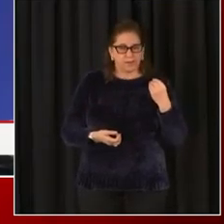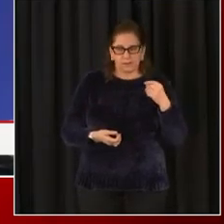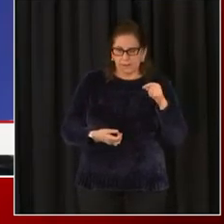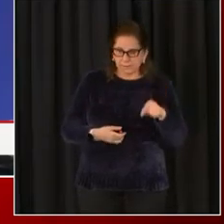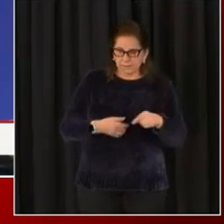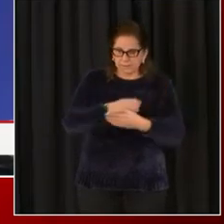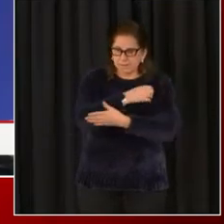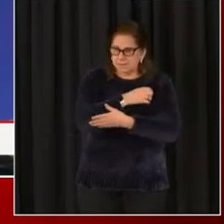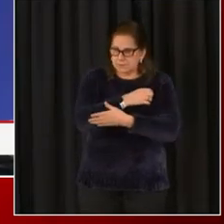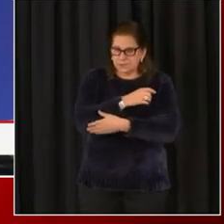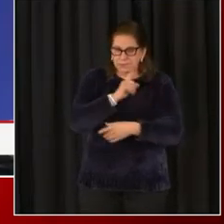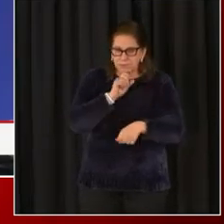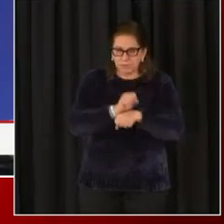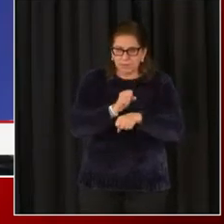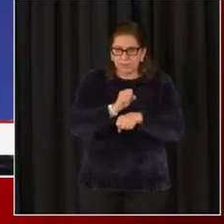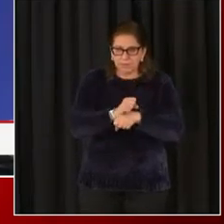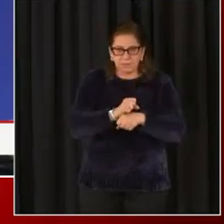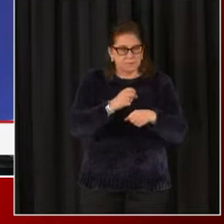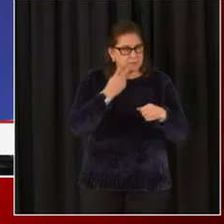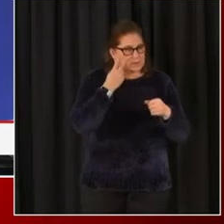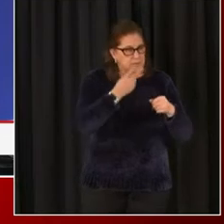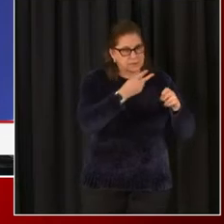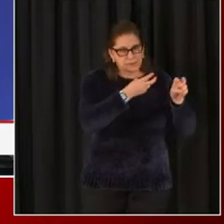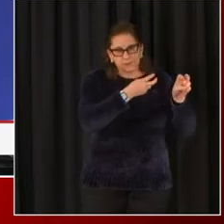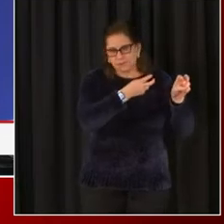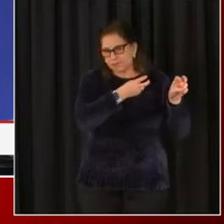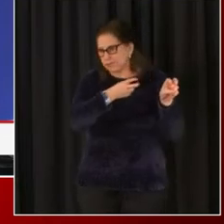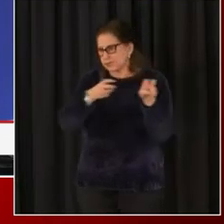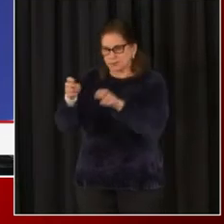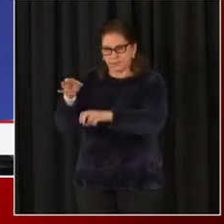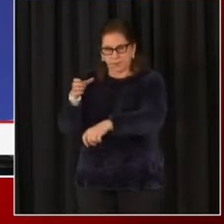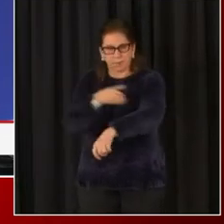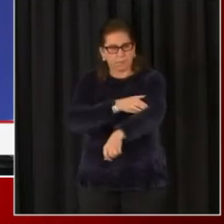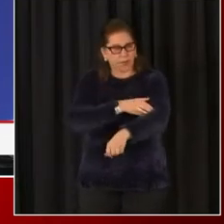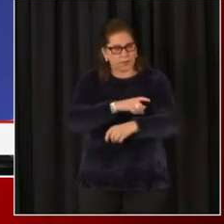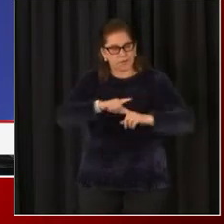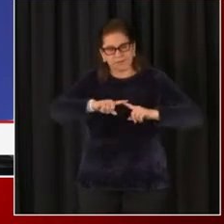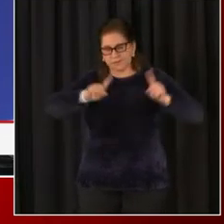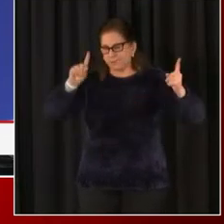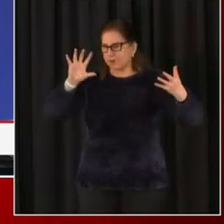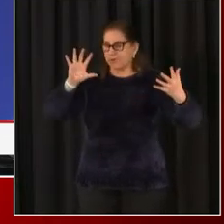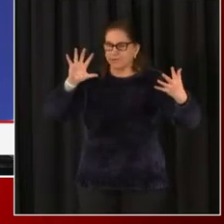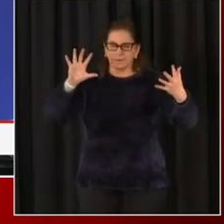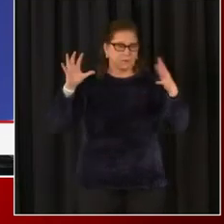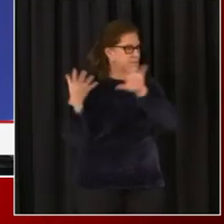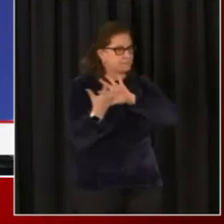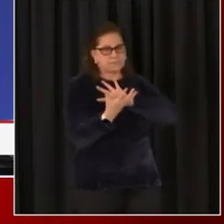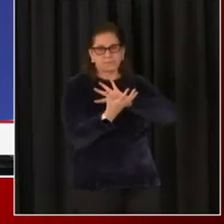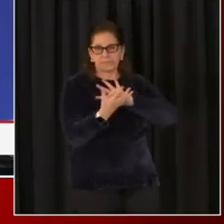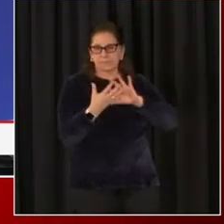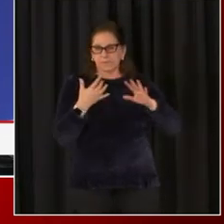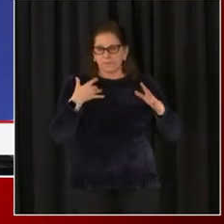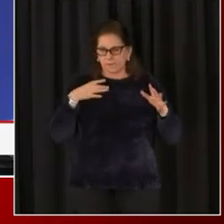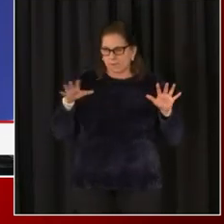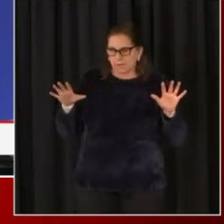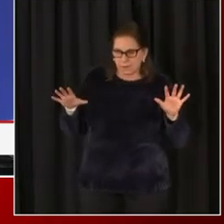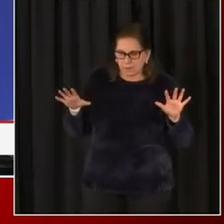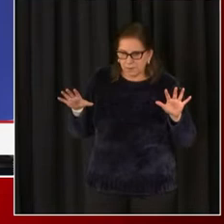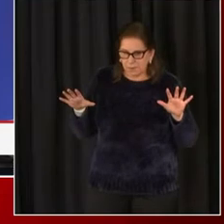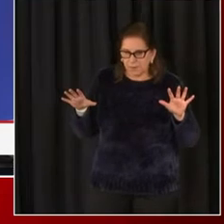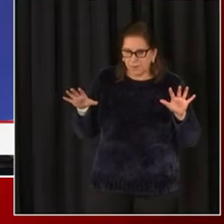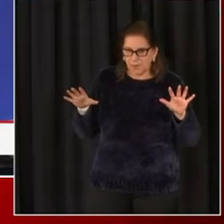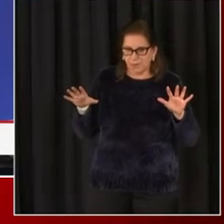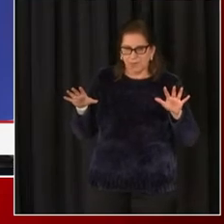this time, in terms of the transfer of, uh, the peaceful transfer of power, um, called for, and especially